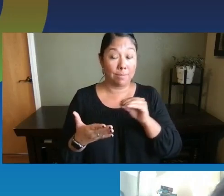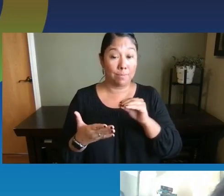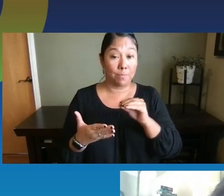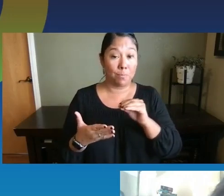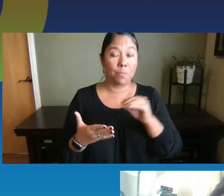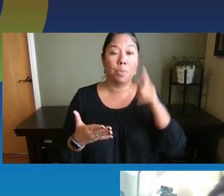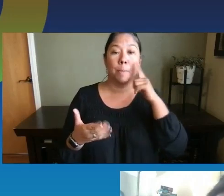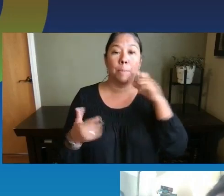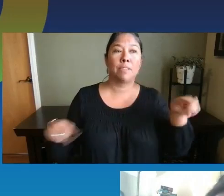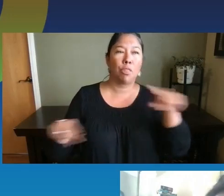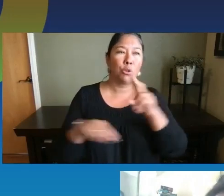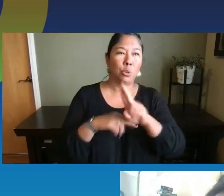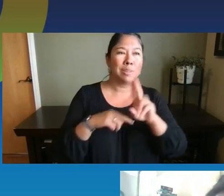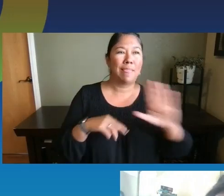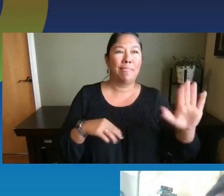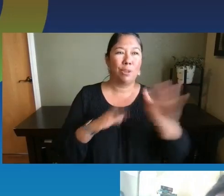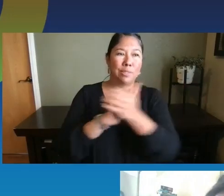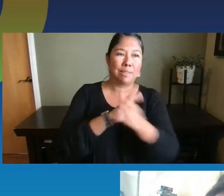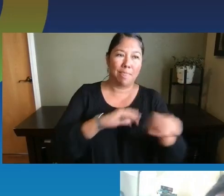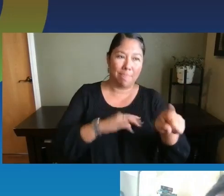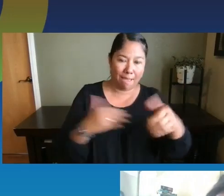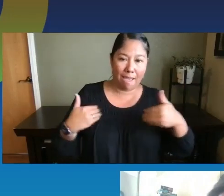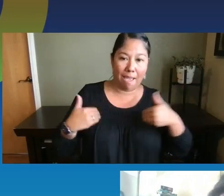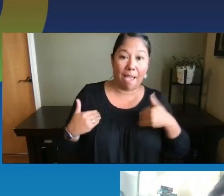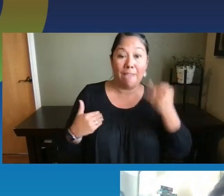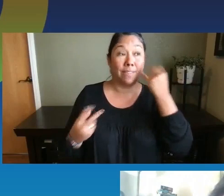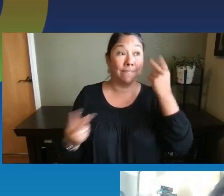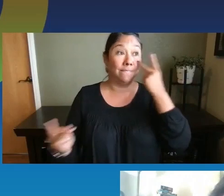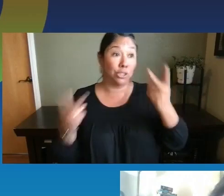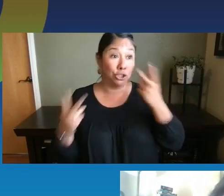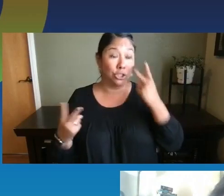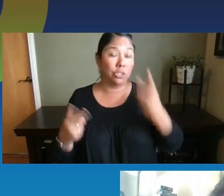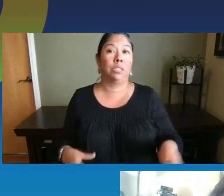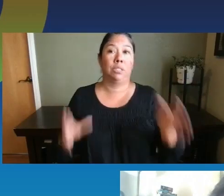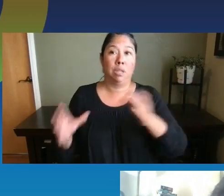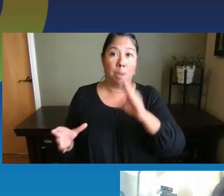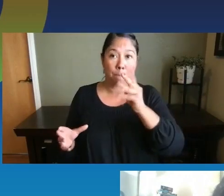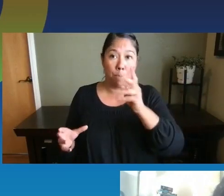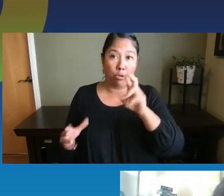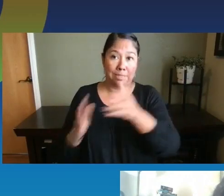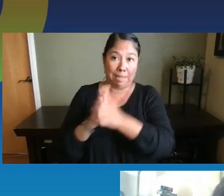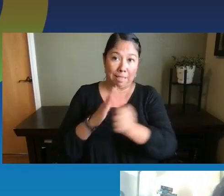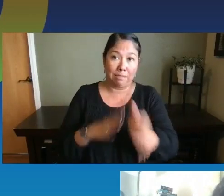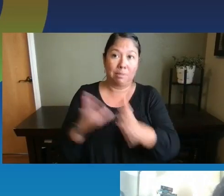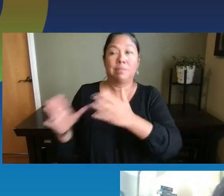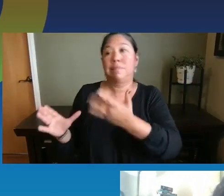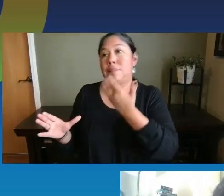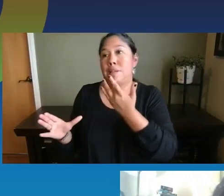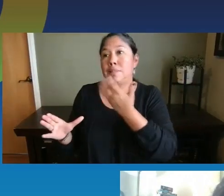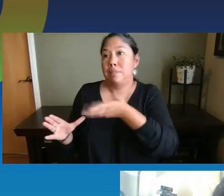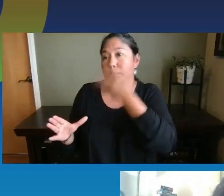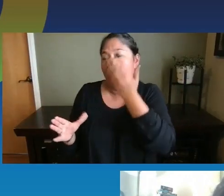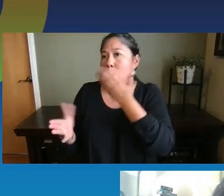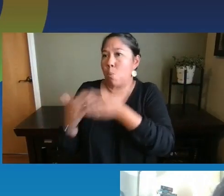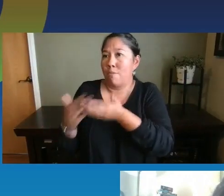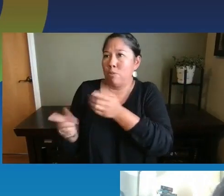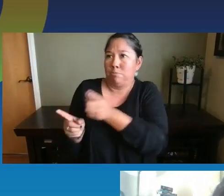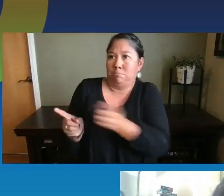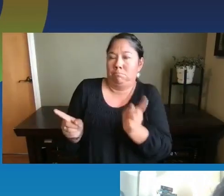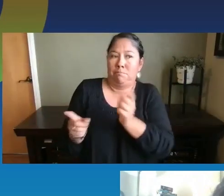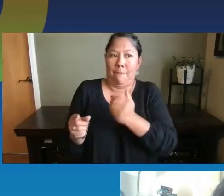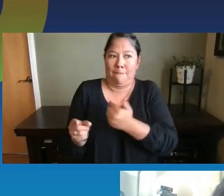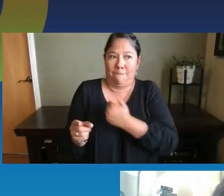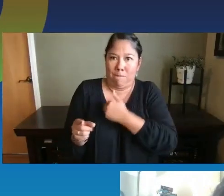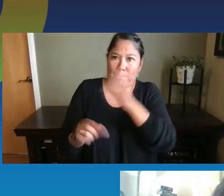they're using their skills that they have, whether it's their vision or their motor skills or their taste, smell, to explore their world.